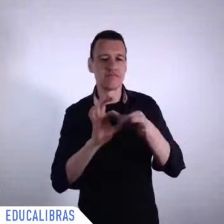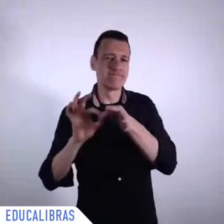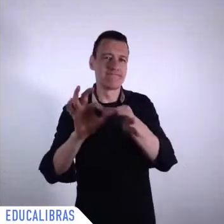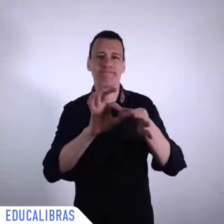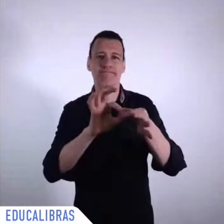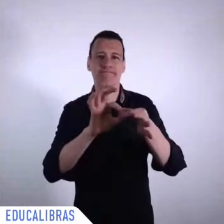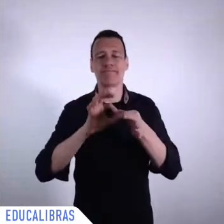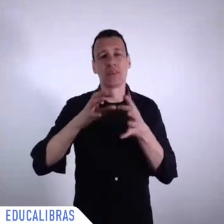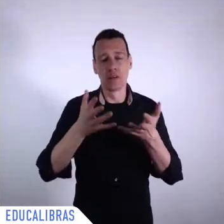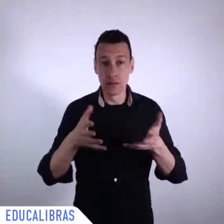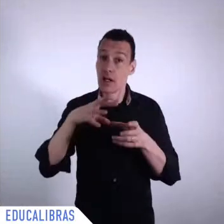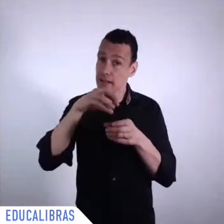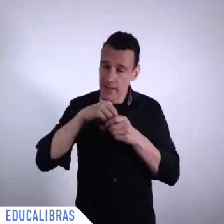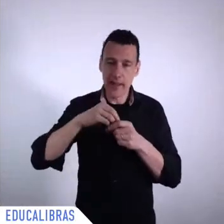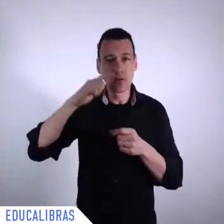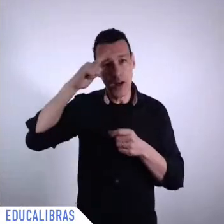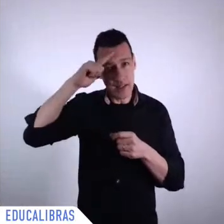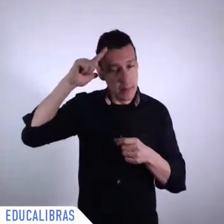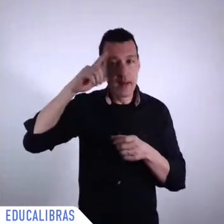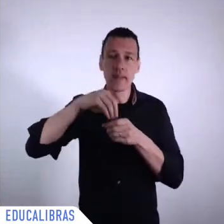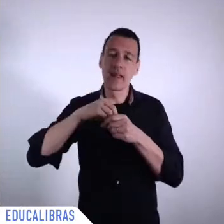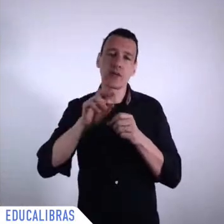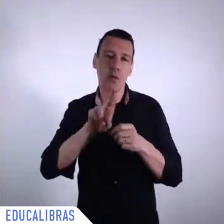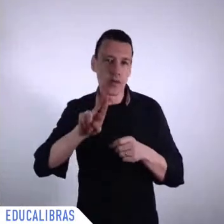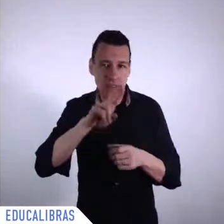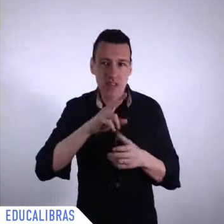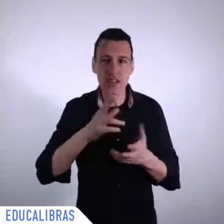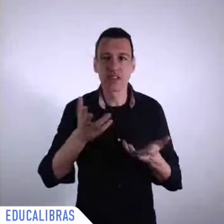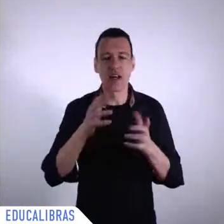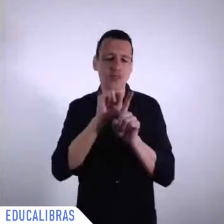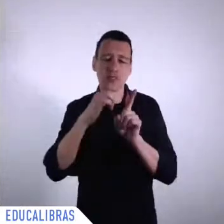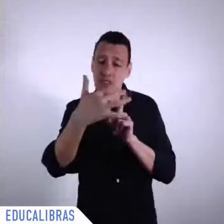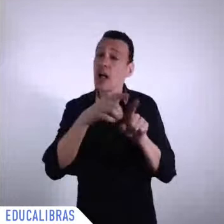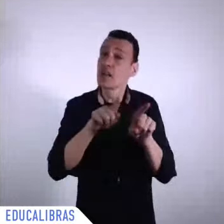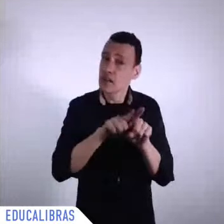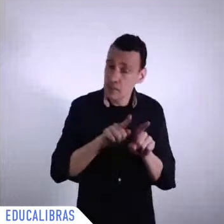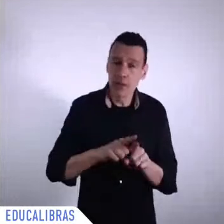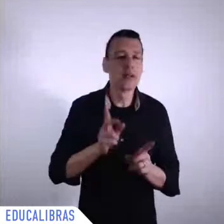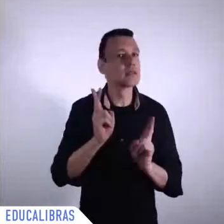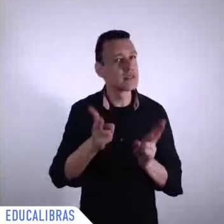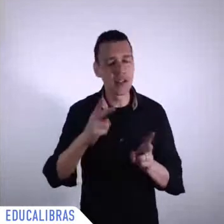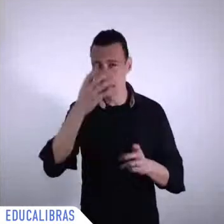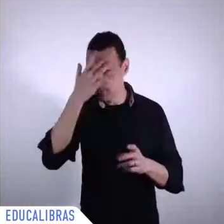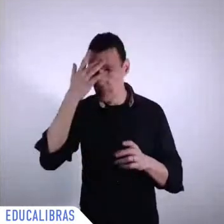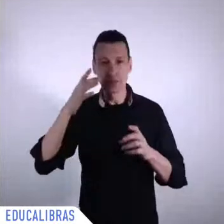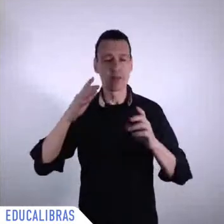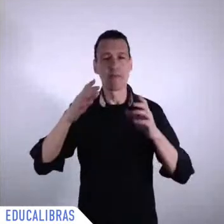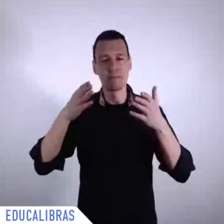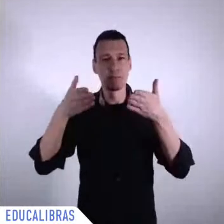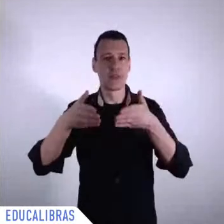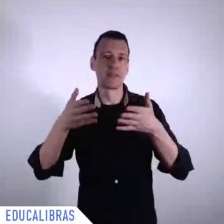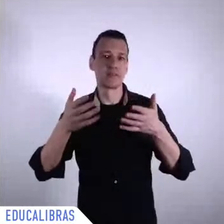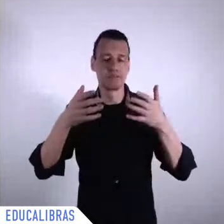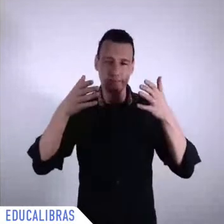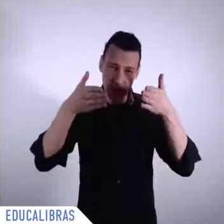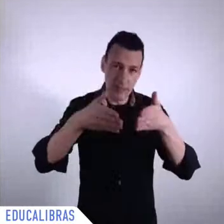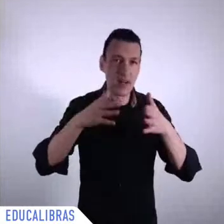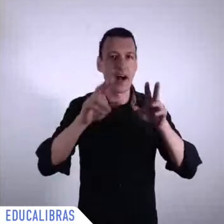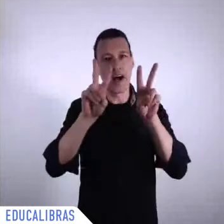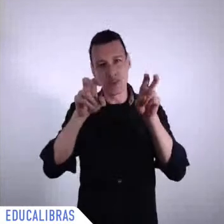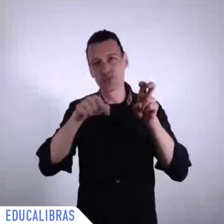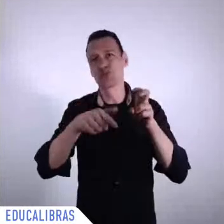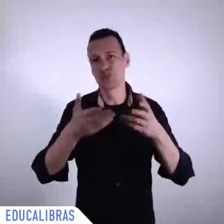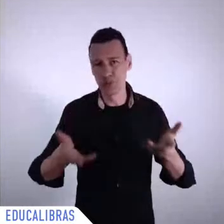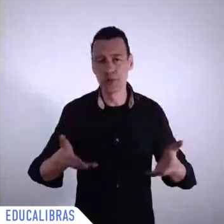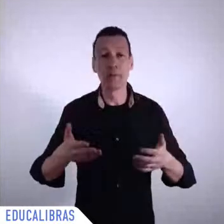others and when I look at the world and we are speaking now about the devastating consequences of COVID